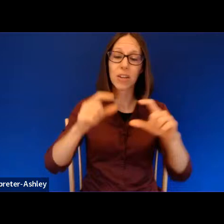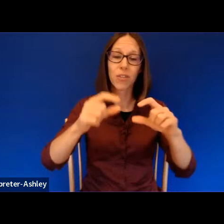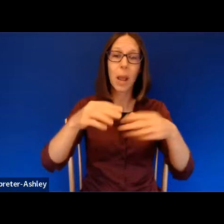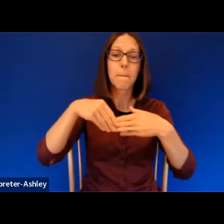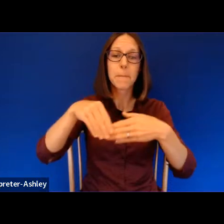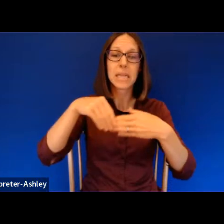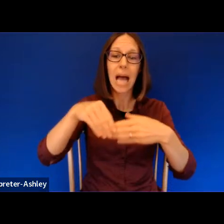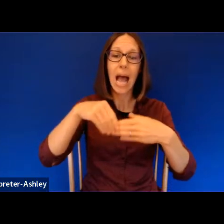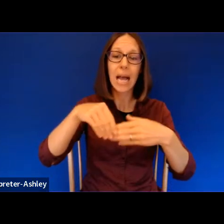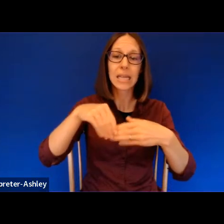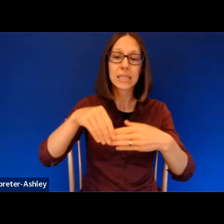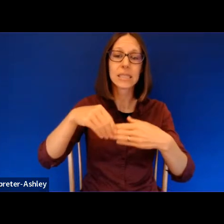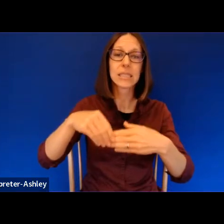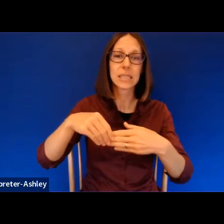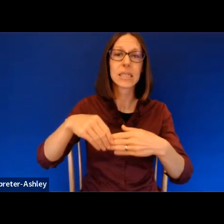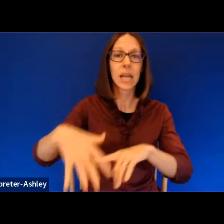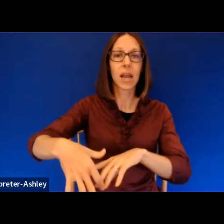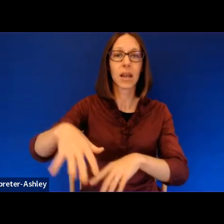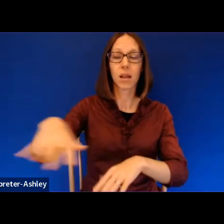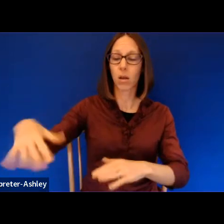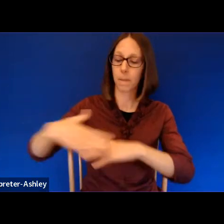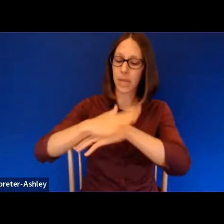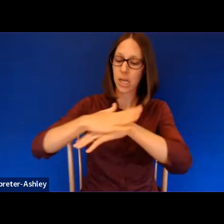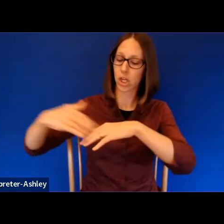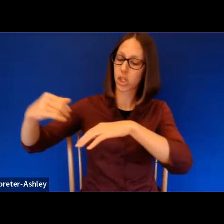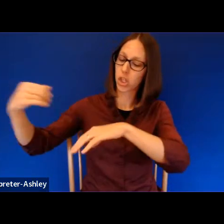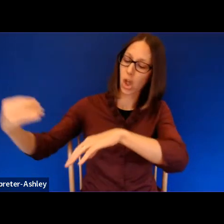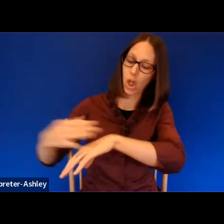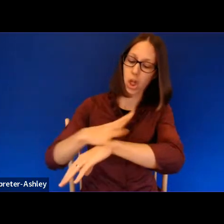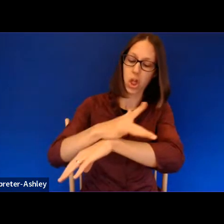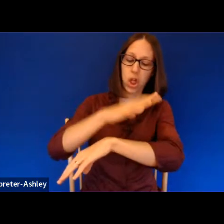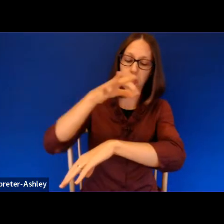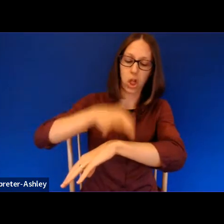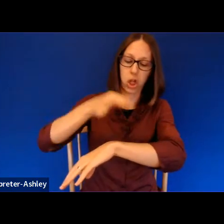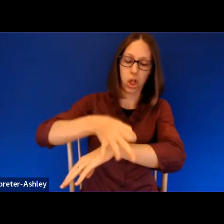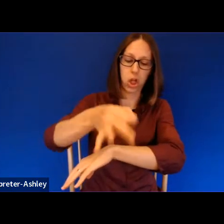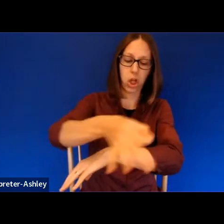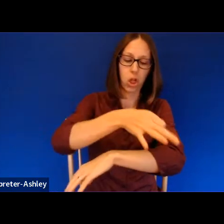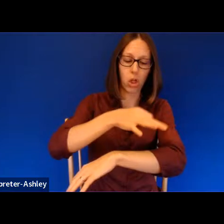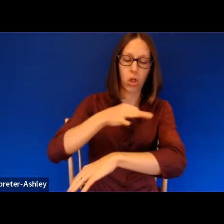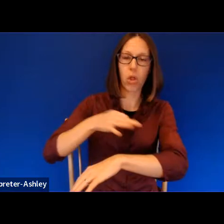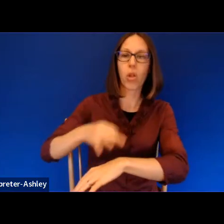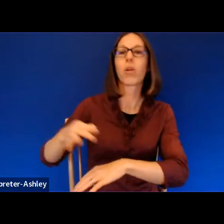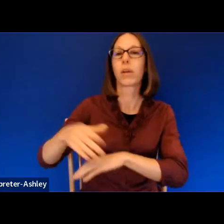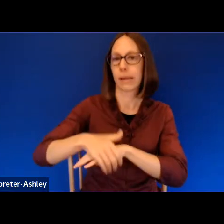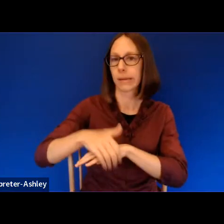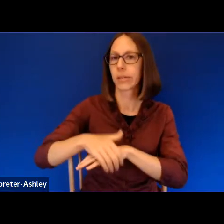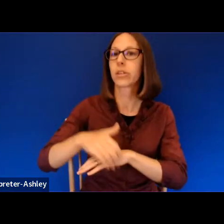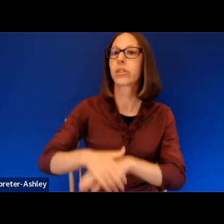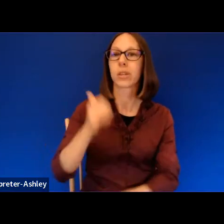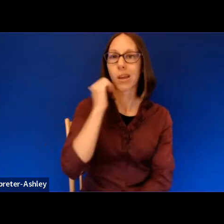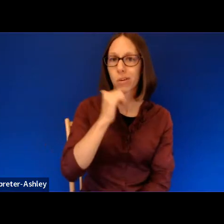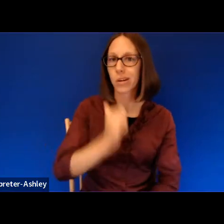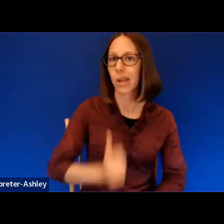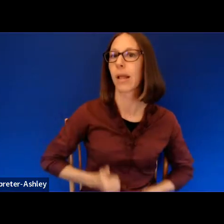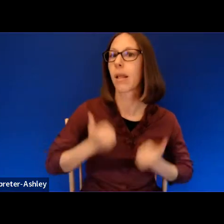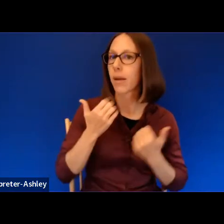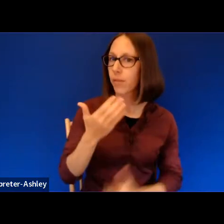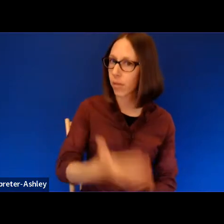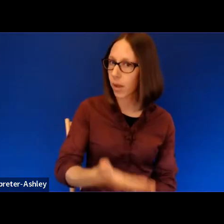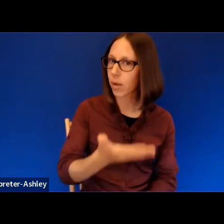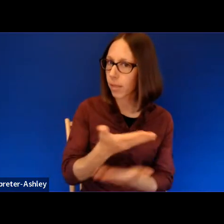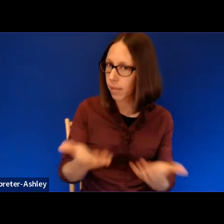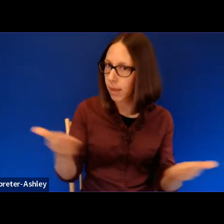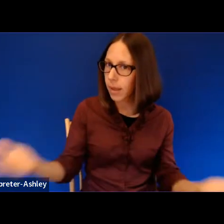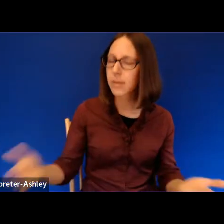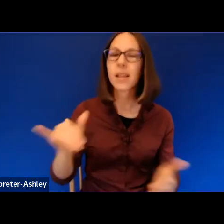that washed up on a beach in England. And they're part of the flotsam of daily life. And in some ways, that's what